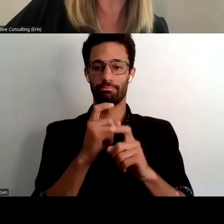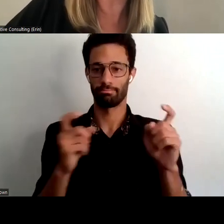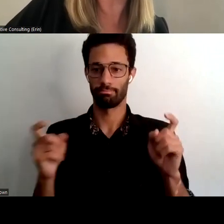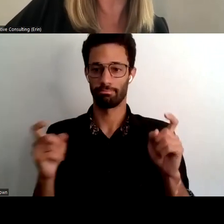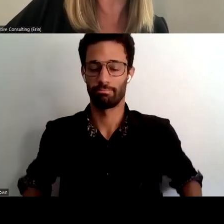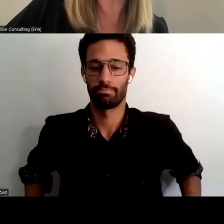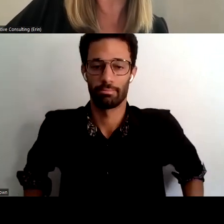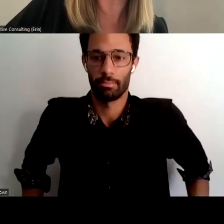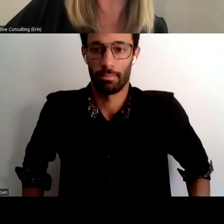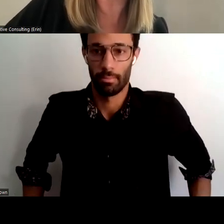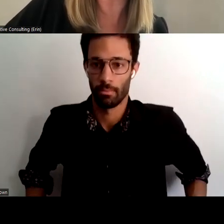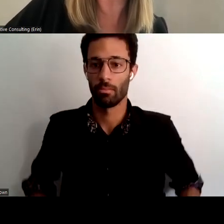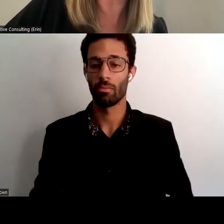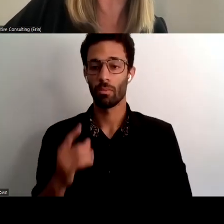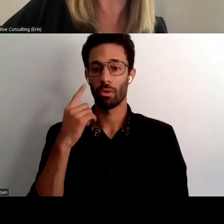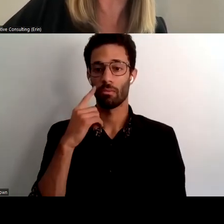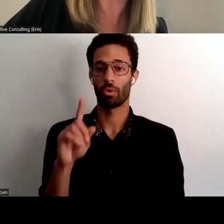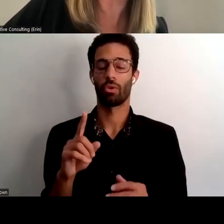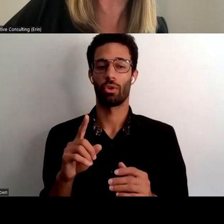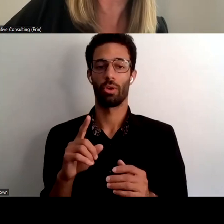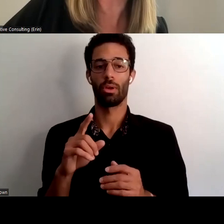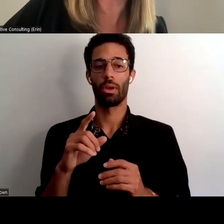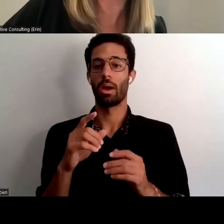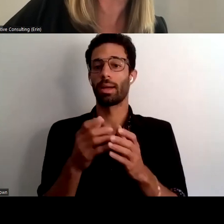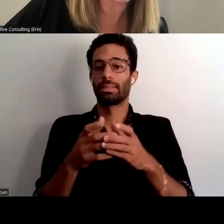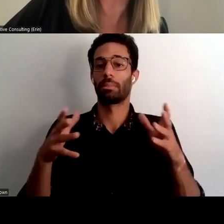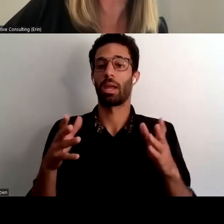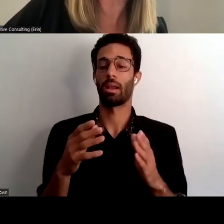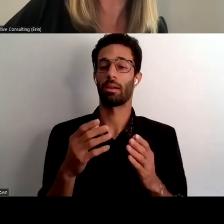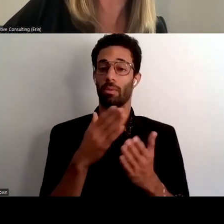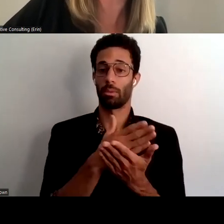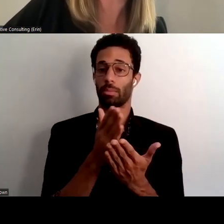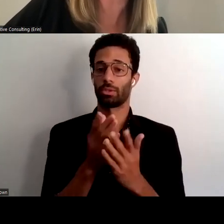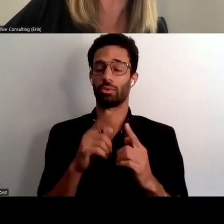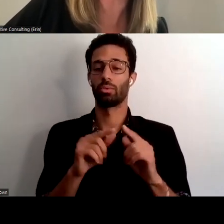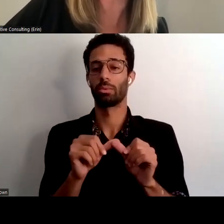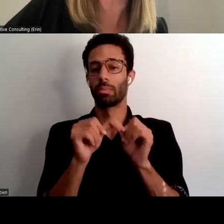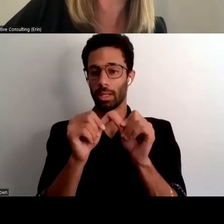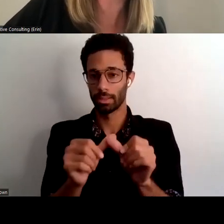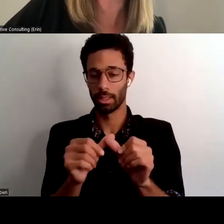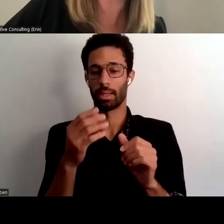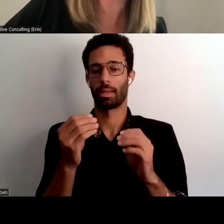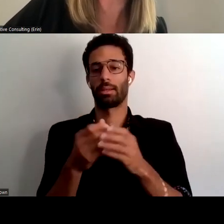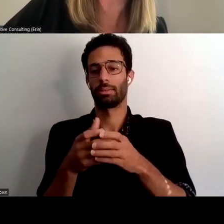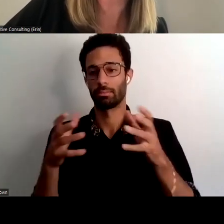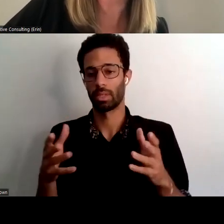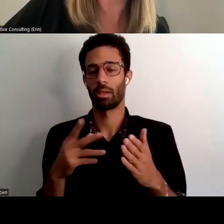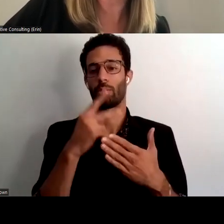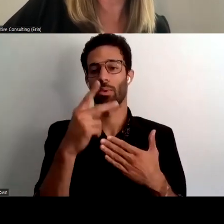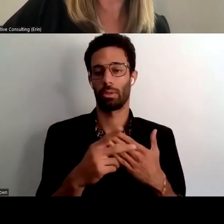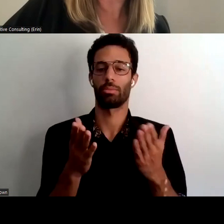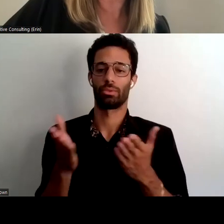a proactive proposal to expand the budget of the california aging network to maintain services and expand programs and services